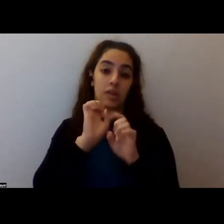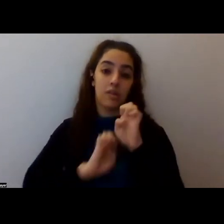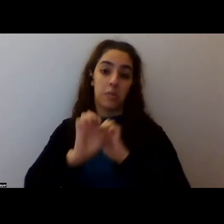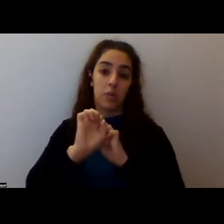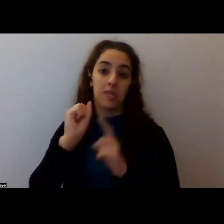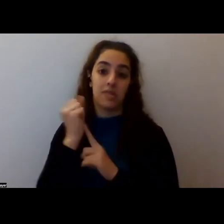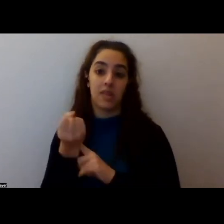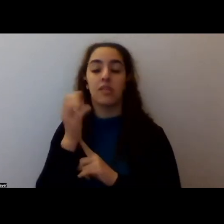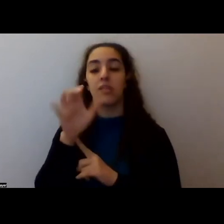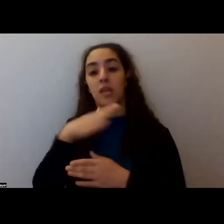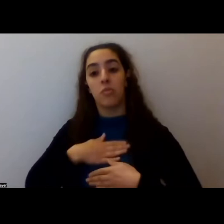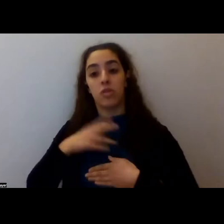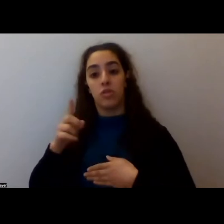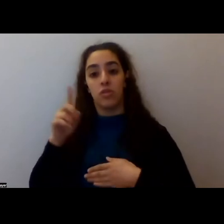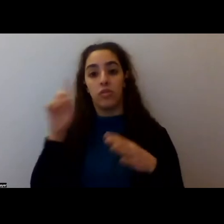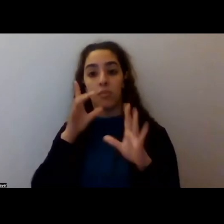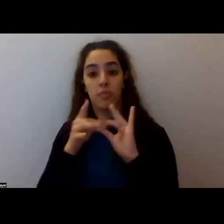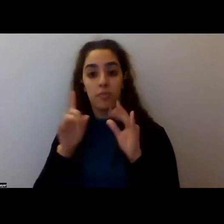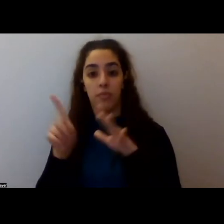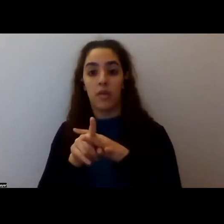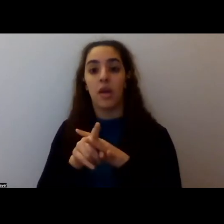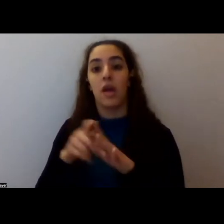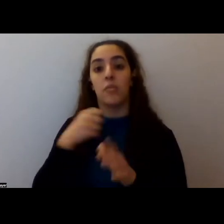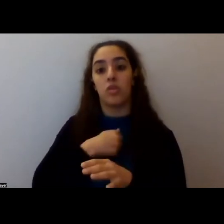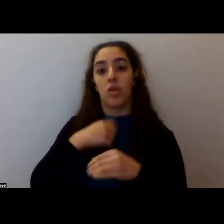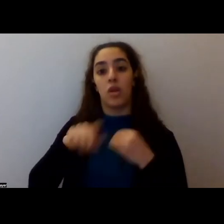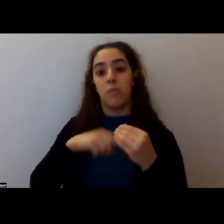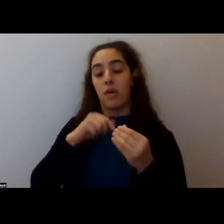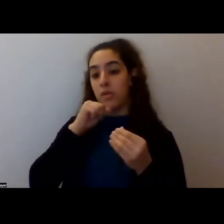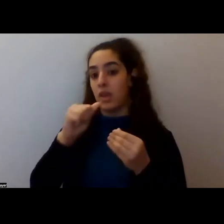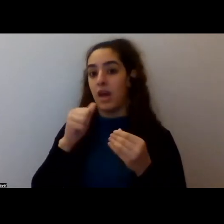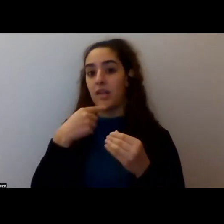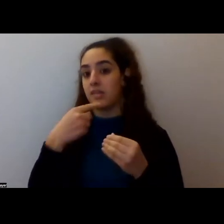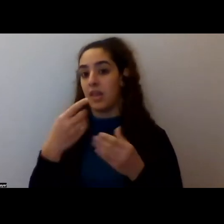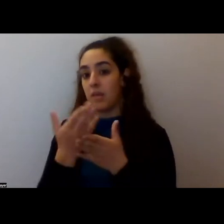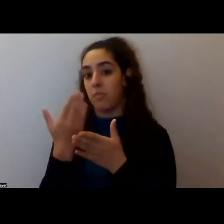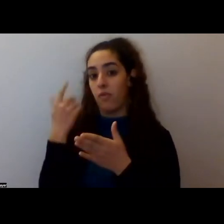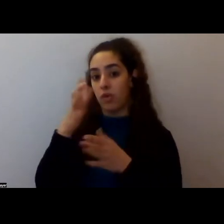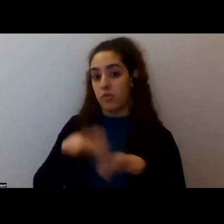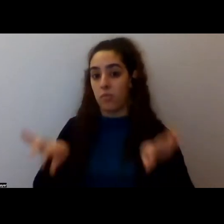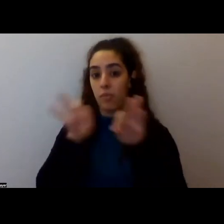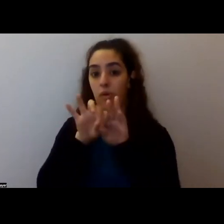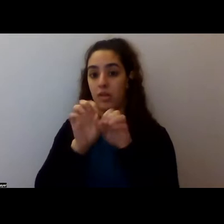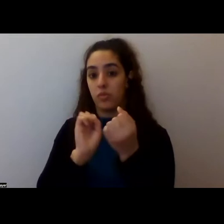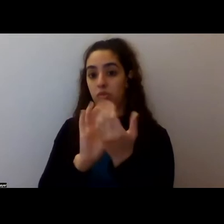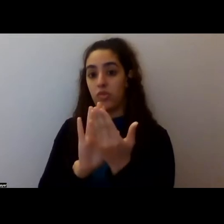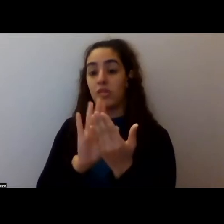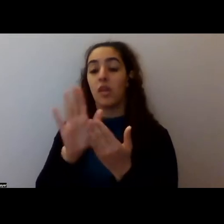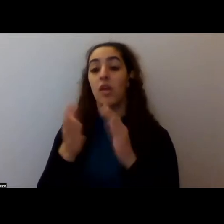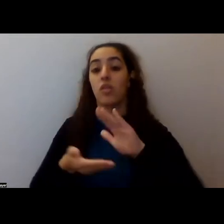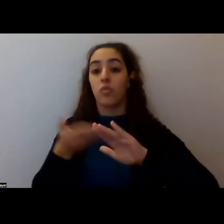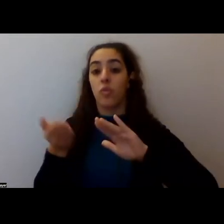And, um, I, I apologize for not bringing this up. This is important to address. Um, the regulation